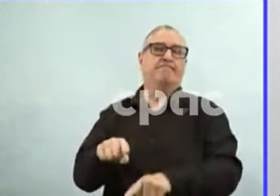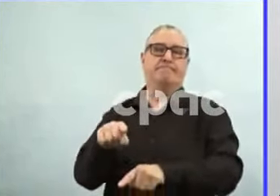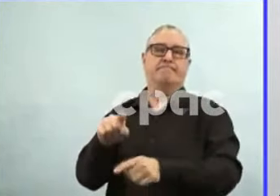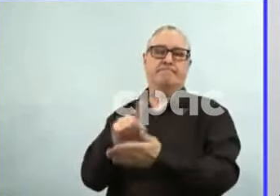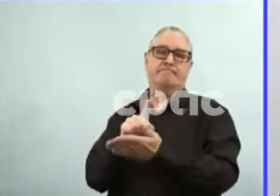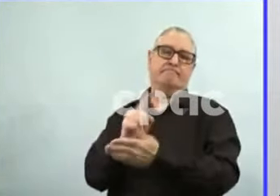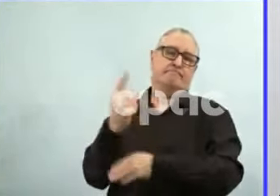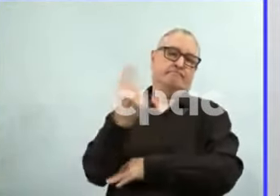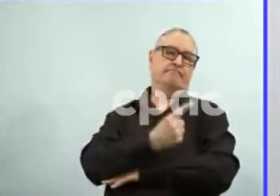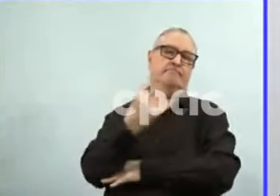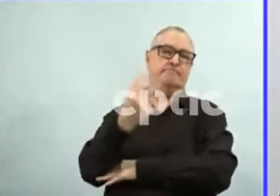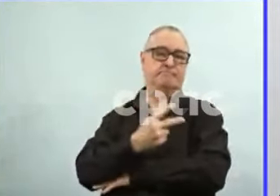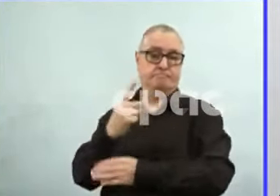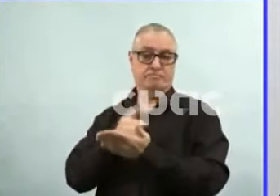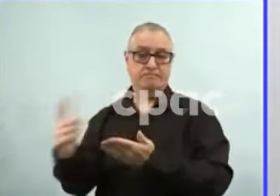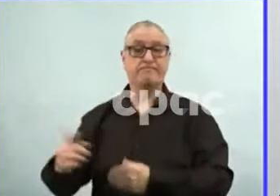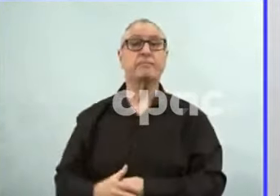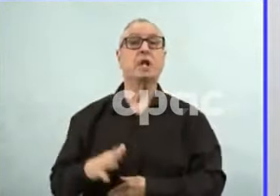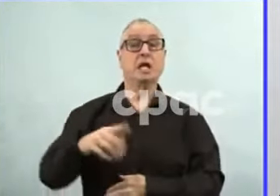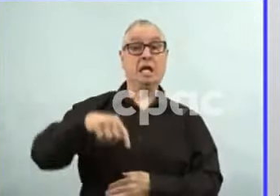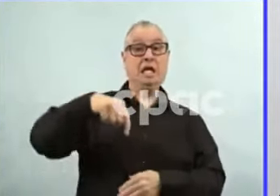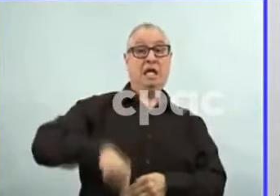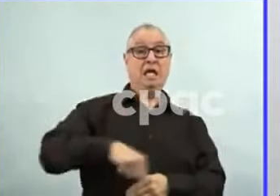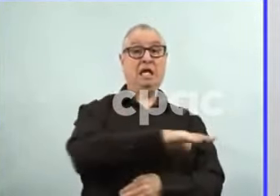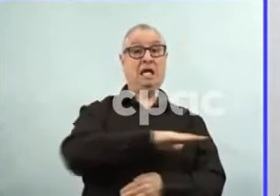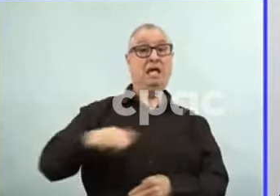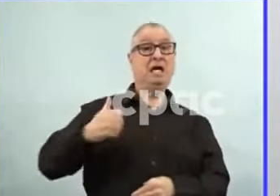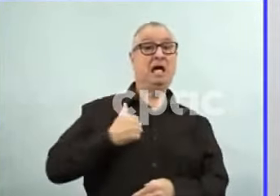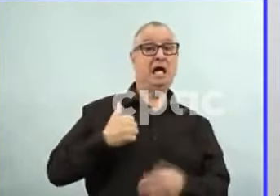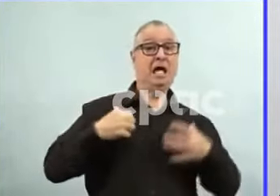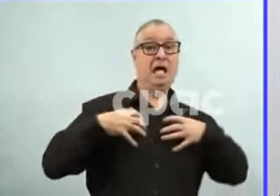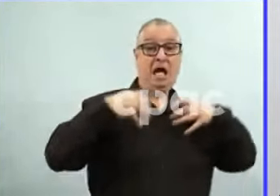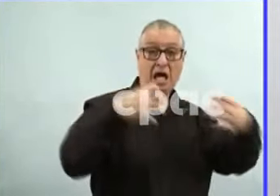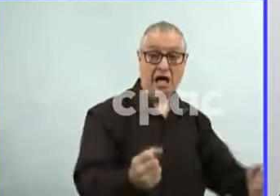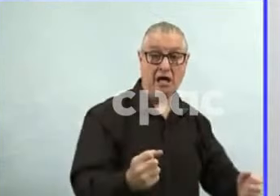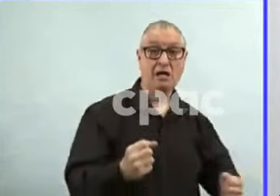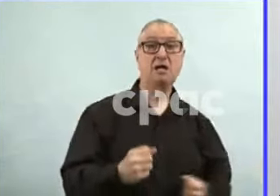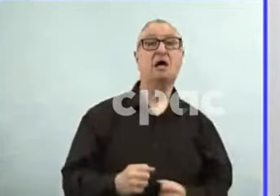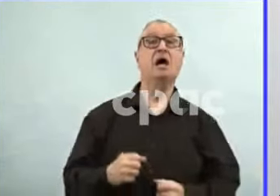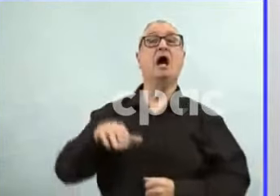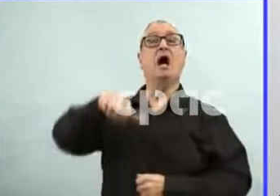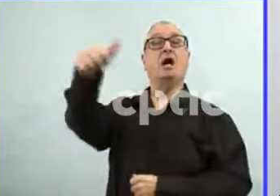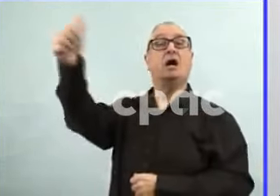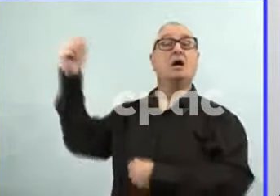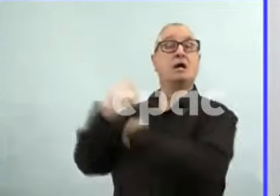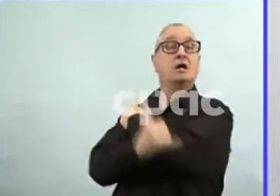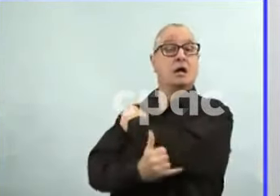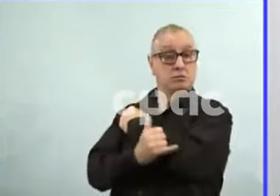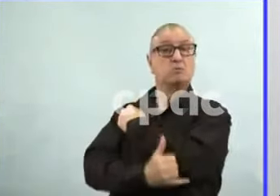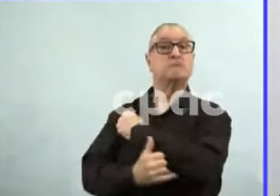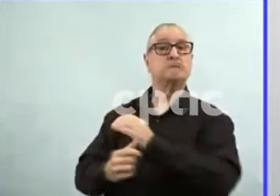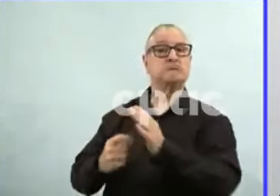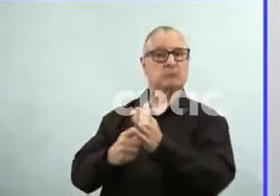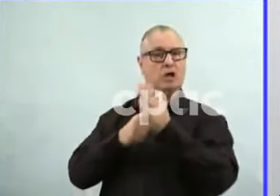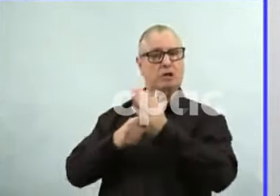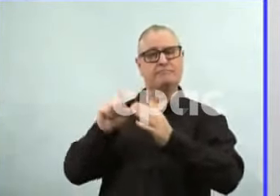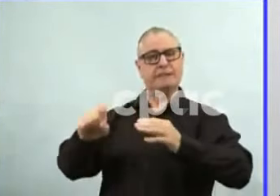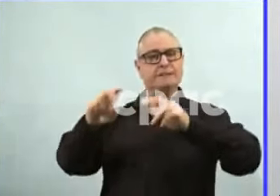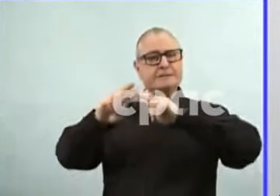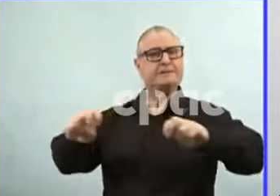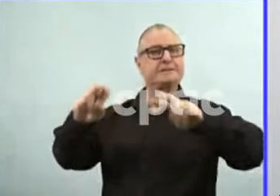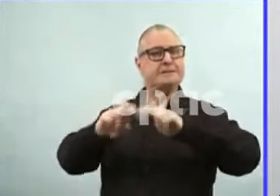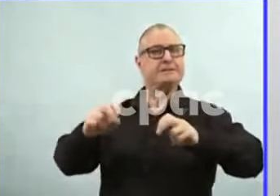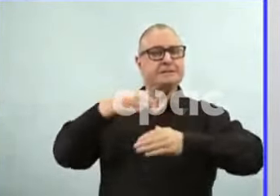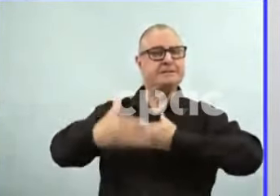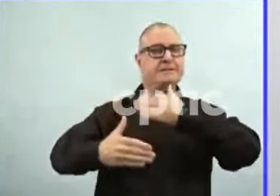require the first few months of safety data before approving new vaccines. This, plus information coming